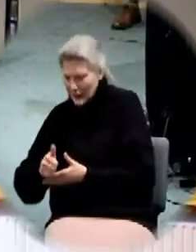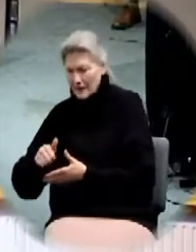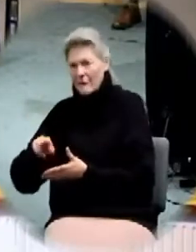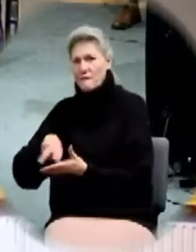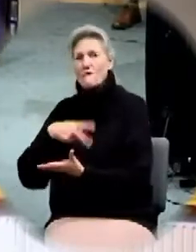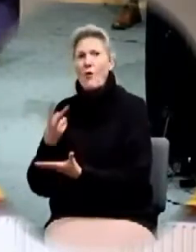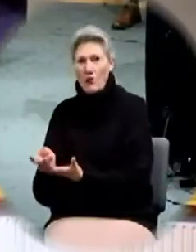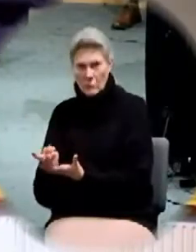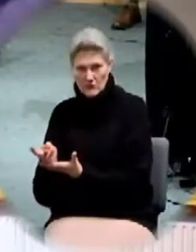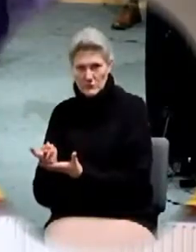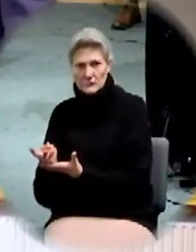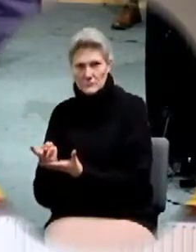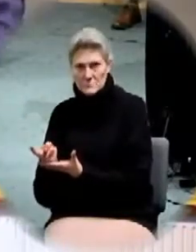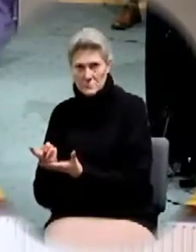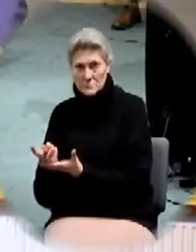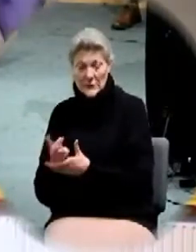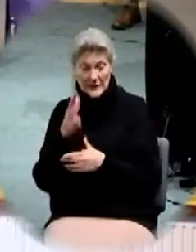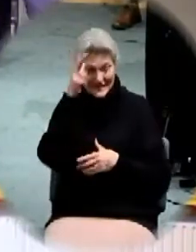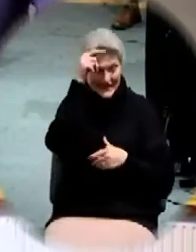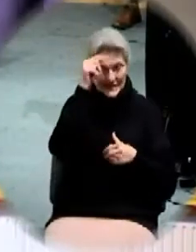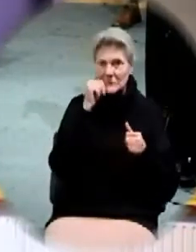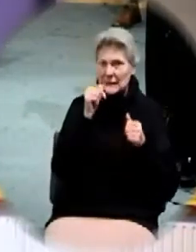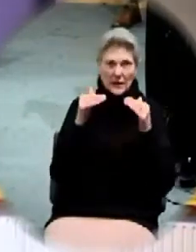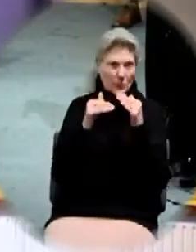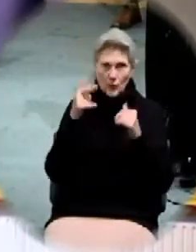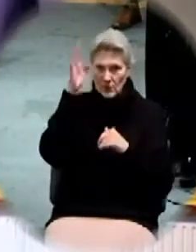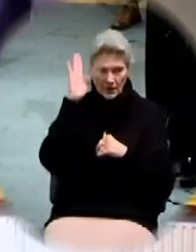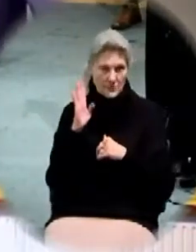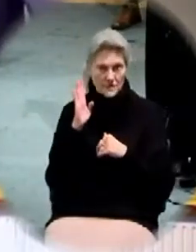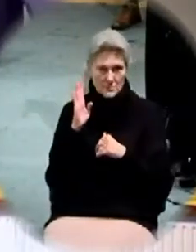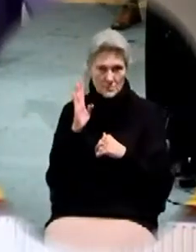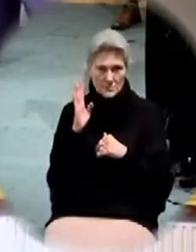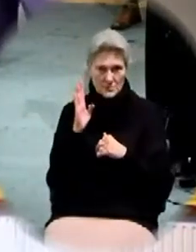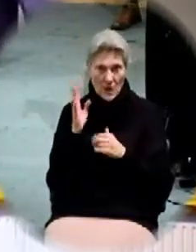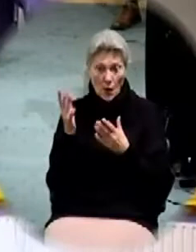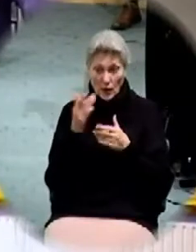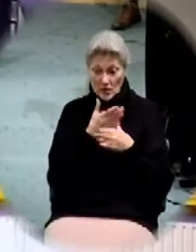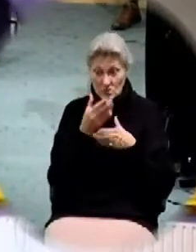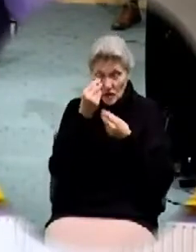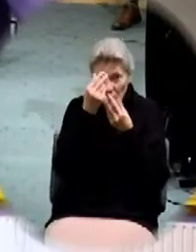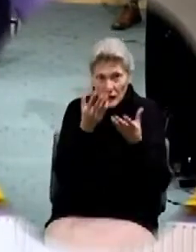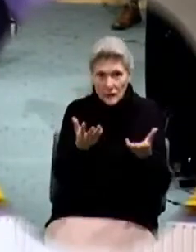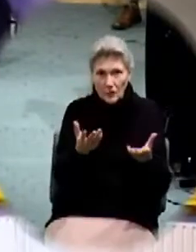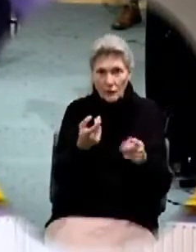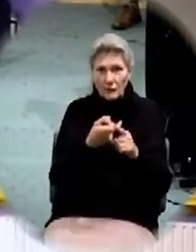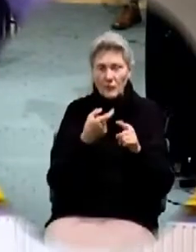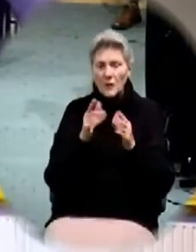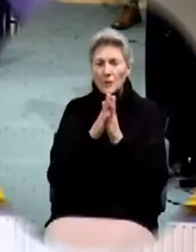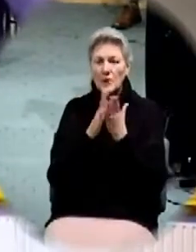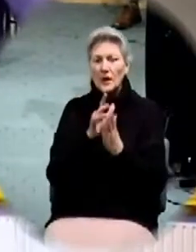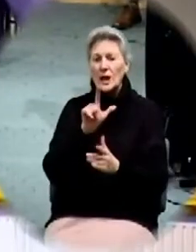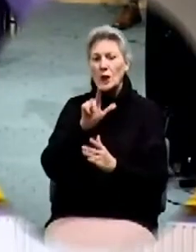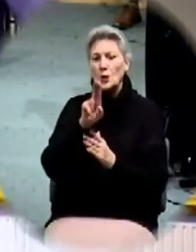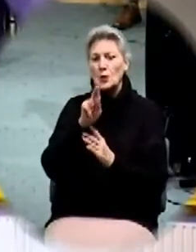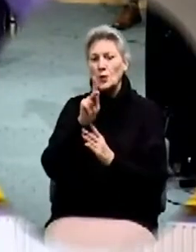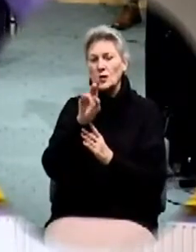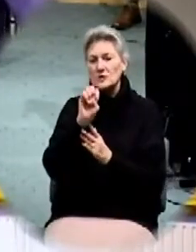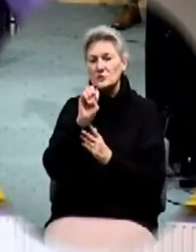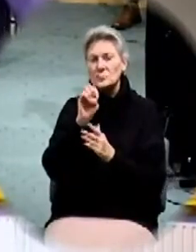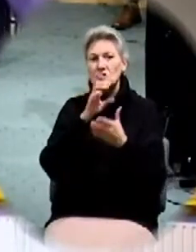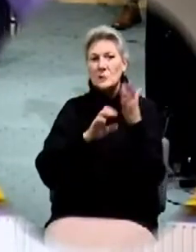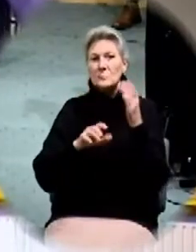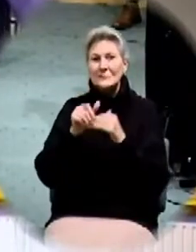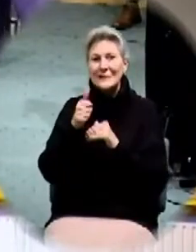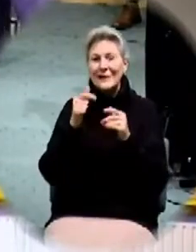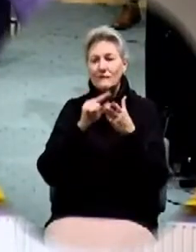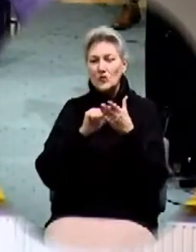I've already told you that Satan is not the equal of God I want to share with you from the book of Luke chapter 10 verse 18